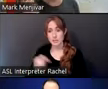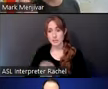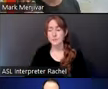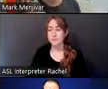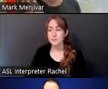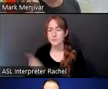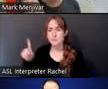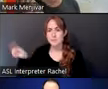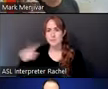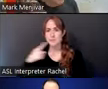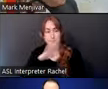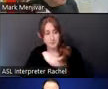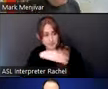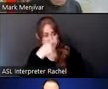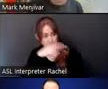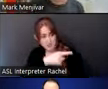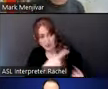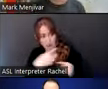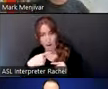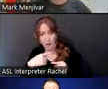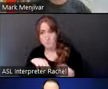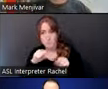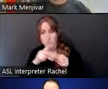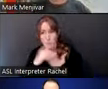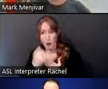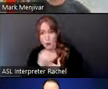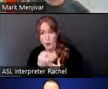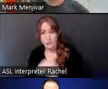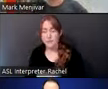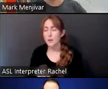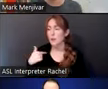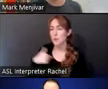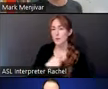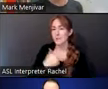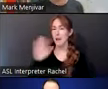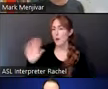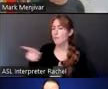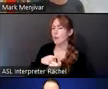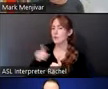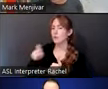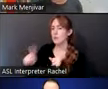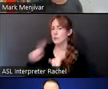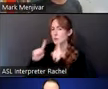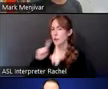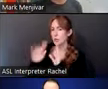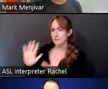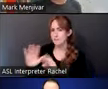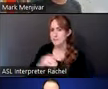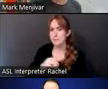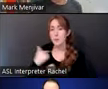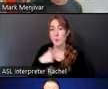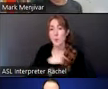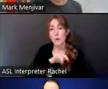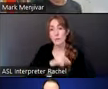come and would you want to do a project with us? And we said, well, the first step in that is let's have a conversation. So we went out to Marfa